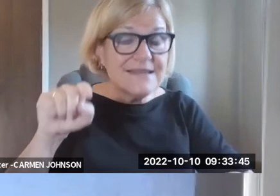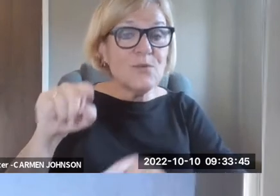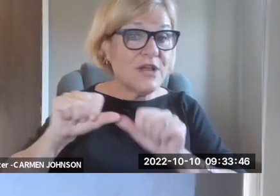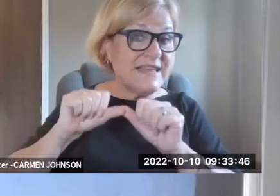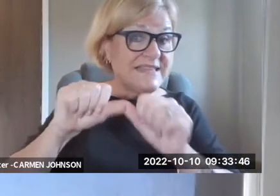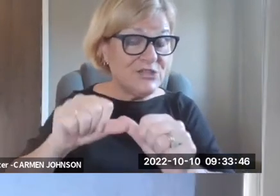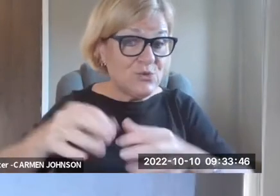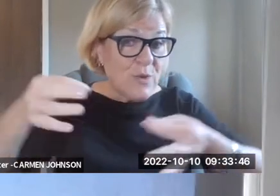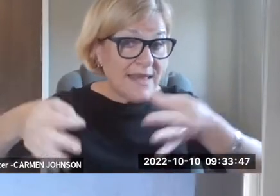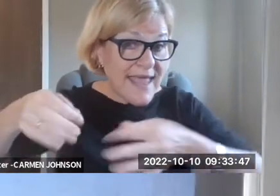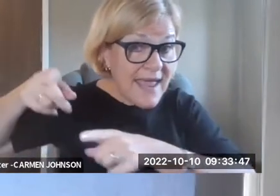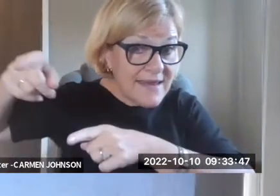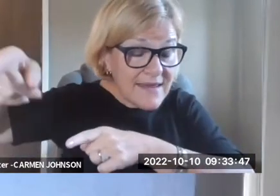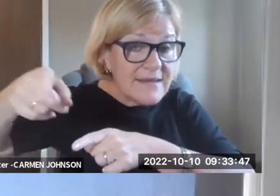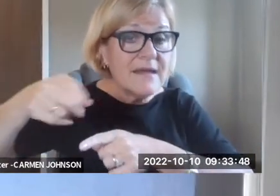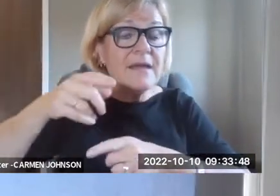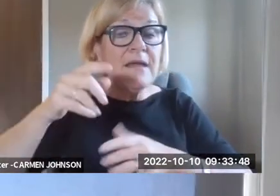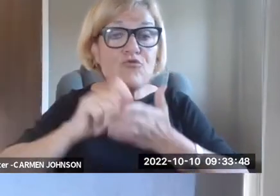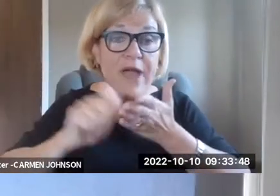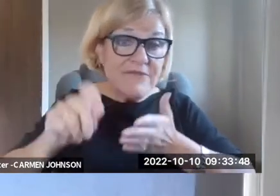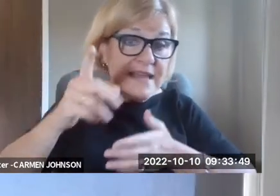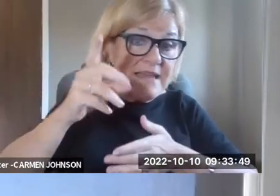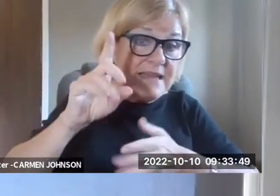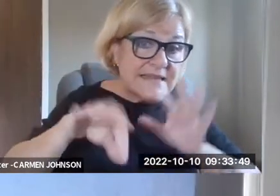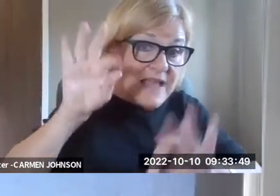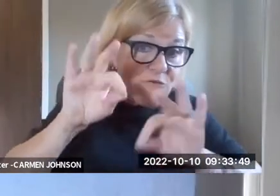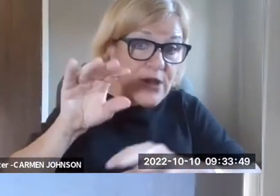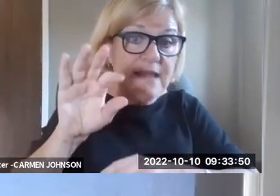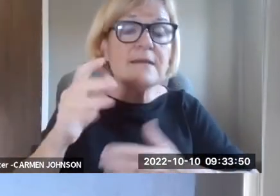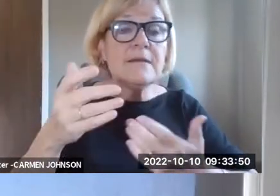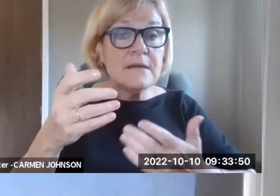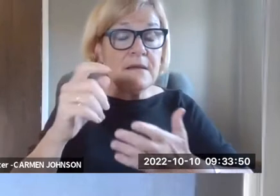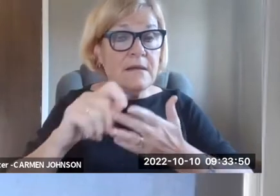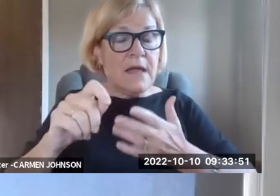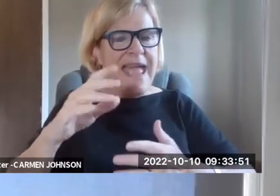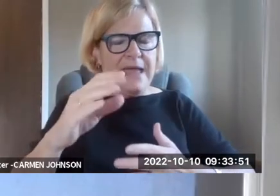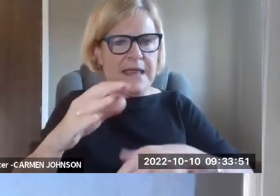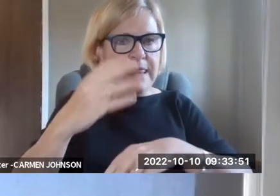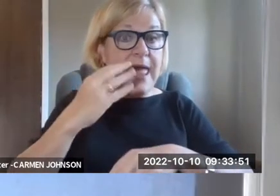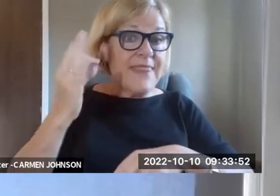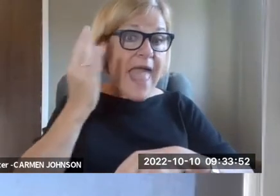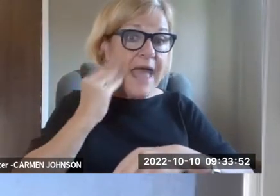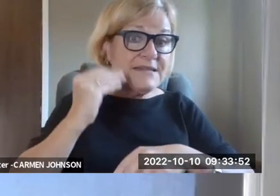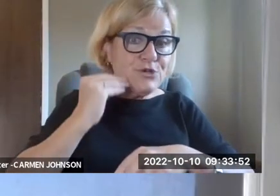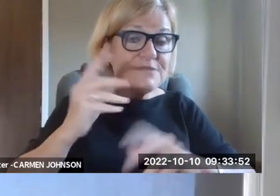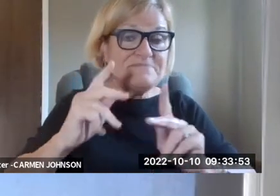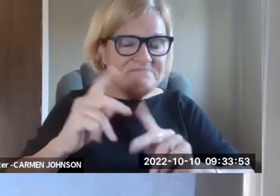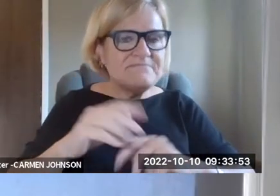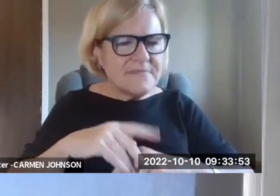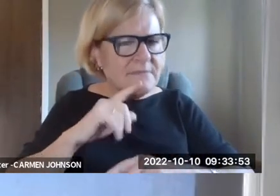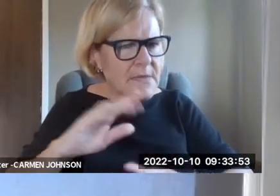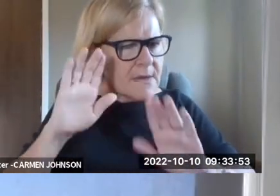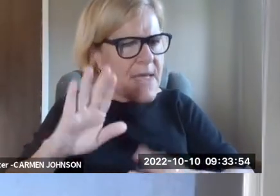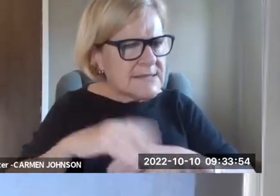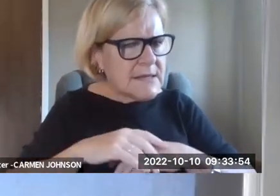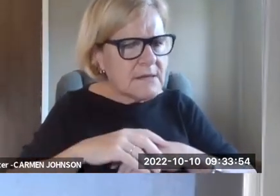explore potentially a settlement in disability rights in the Tennessee case, and, and as we're continuing to litigate it, crafting discovery, working